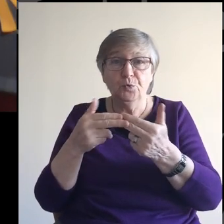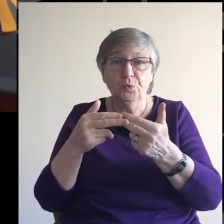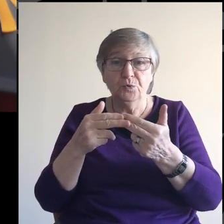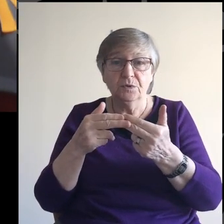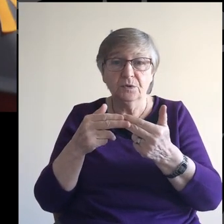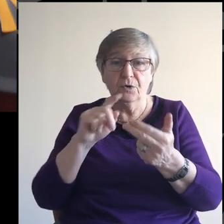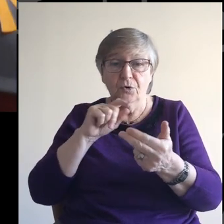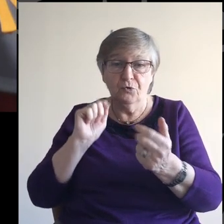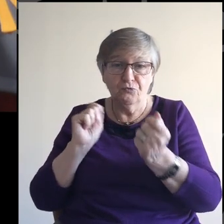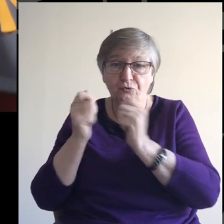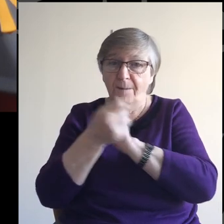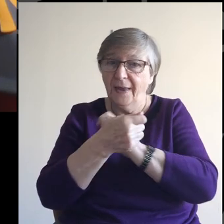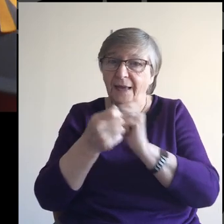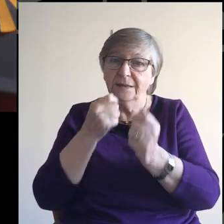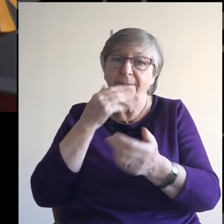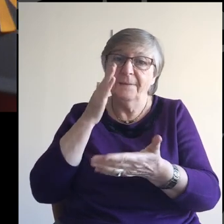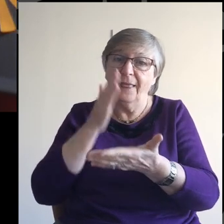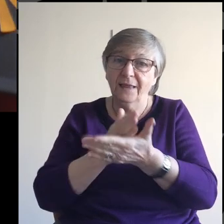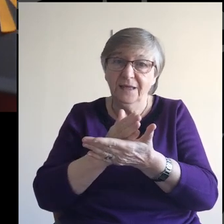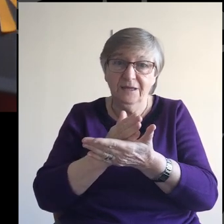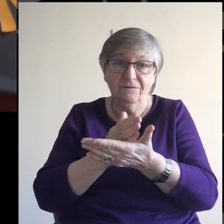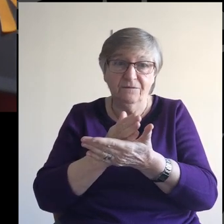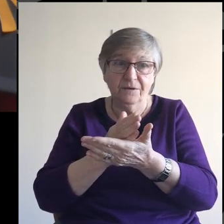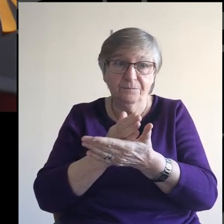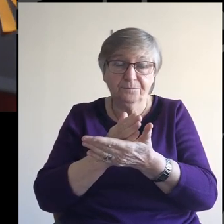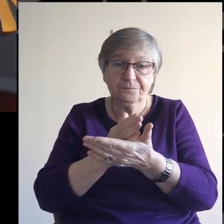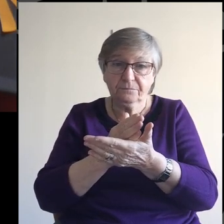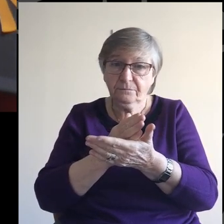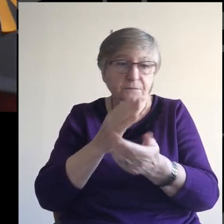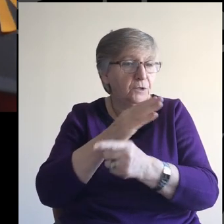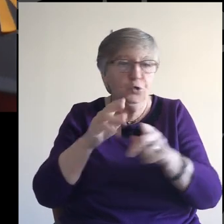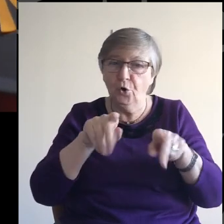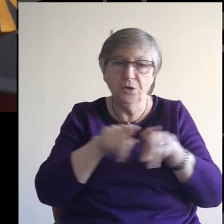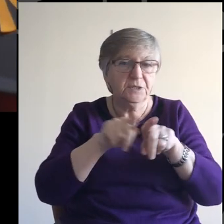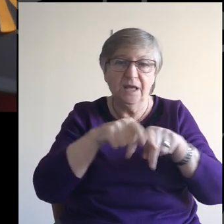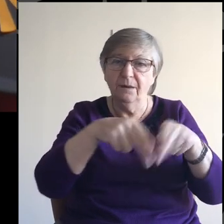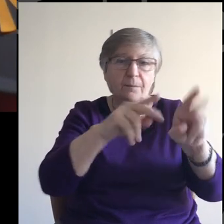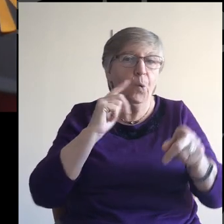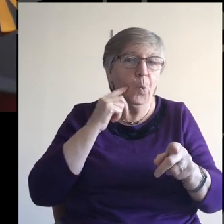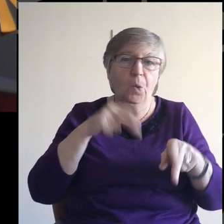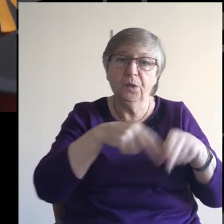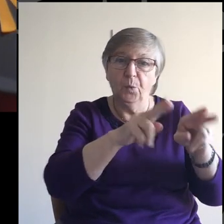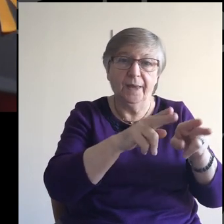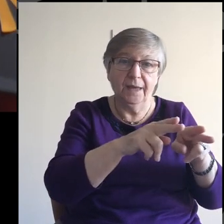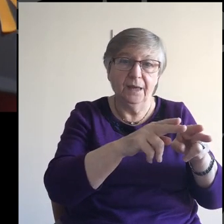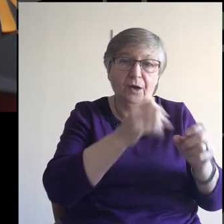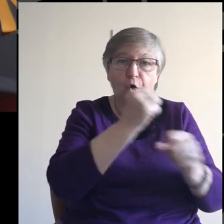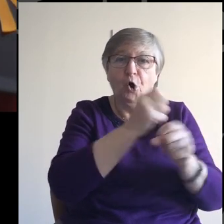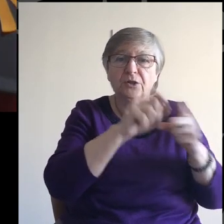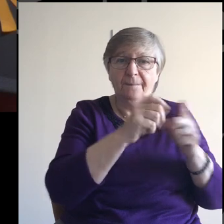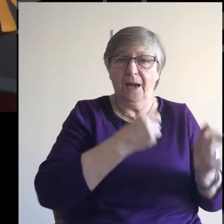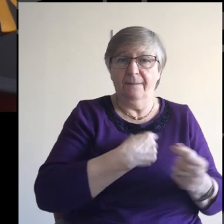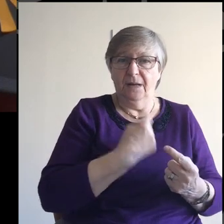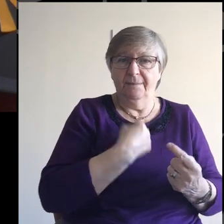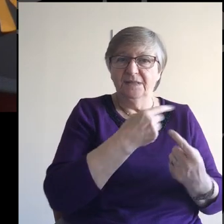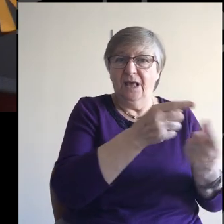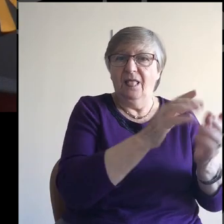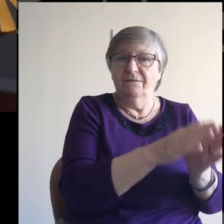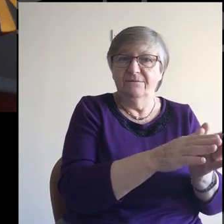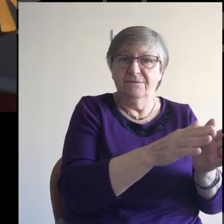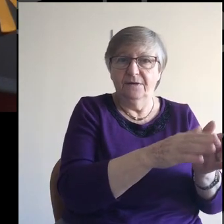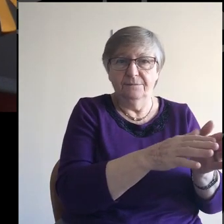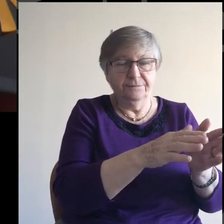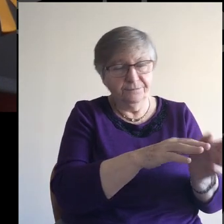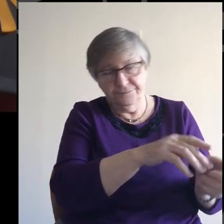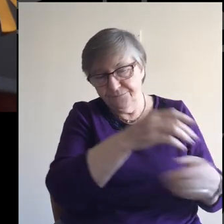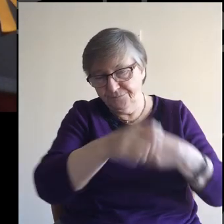the repent and the believe, so the conversion is no longer one thing. Gordon Palmer, pleasing Gordon Palmer and having all his responsibilities just